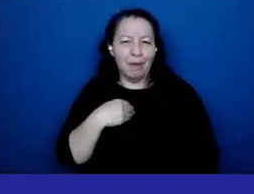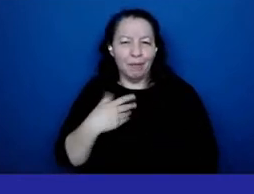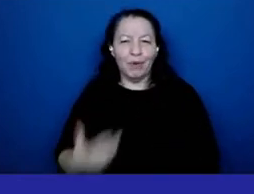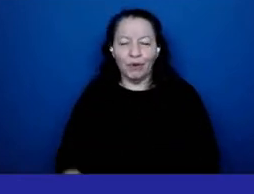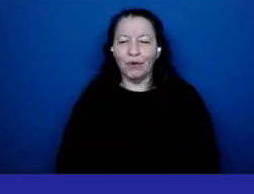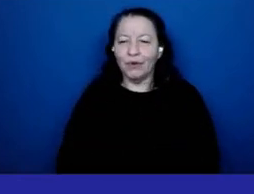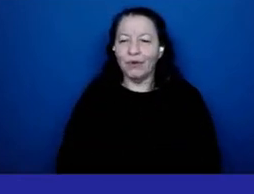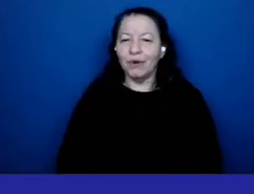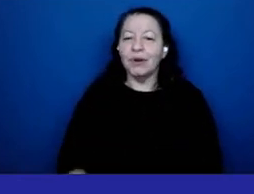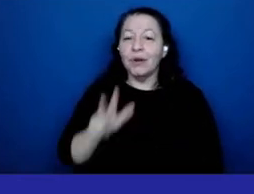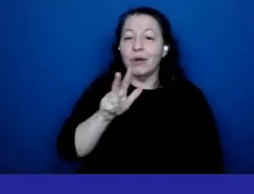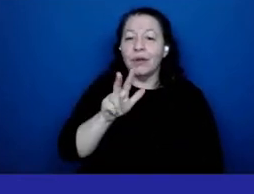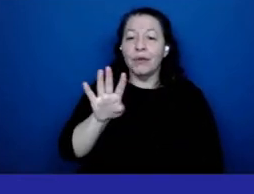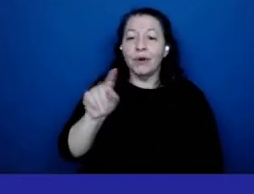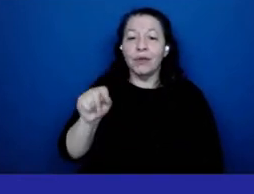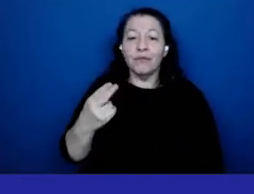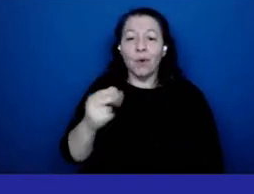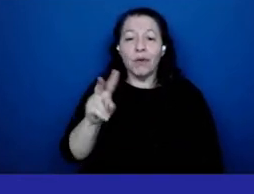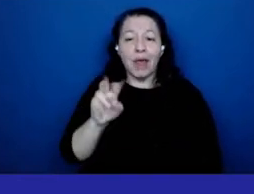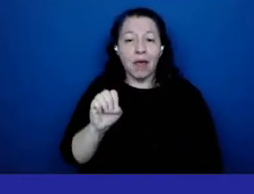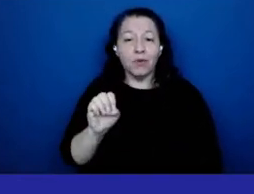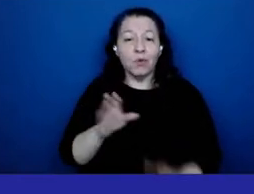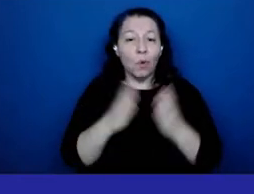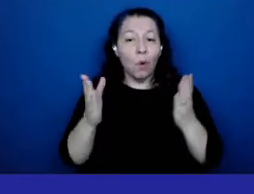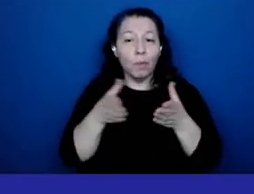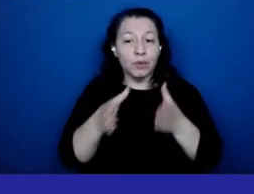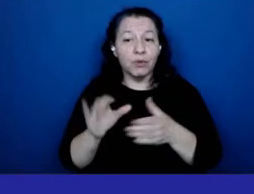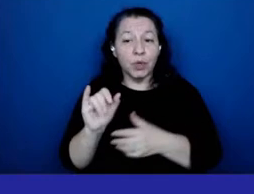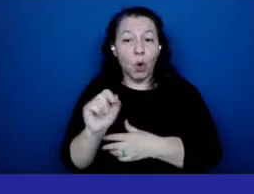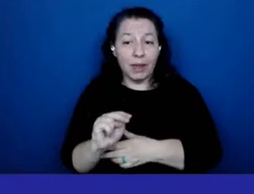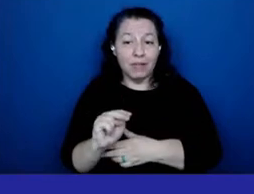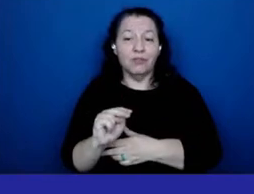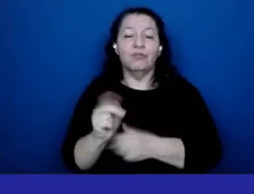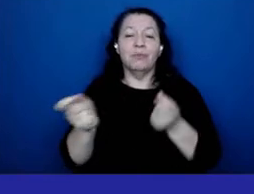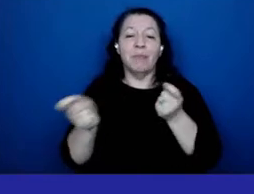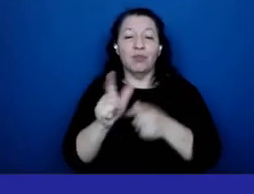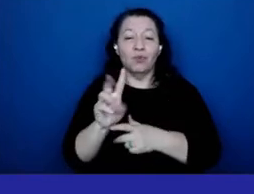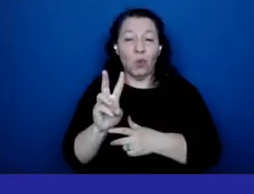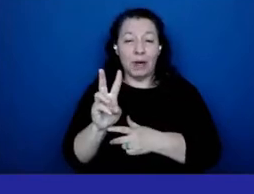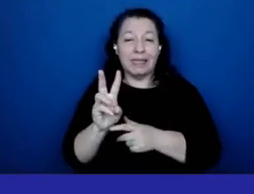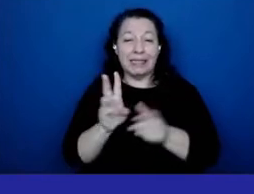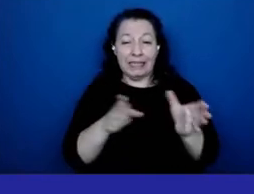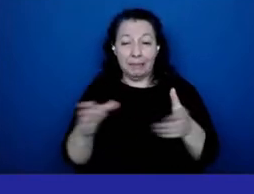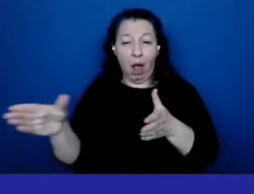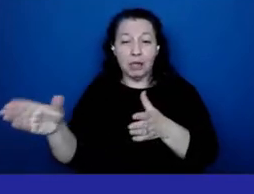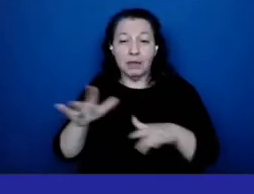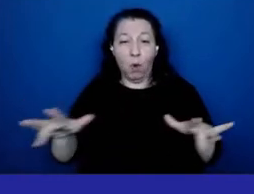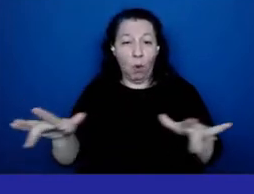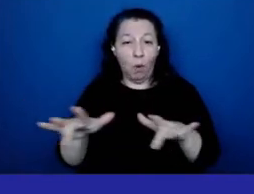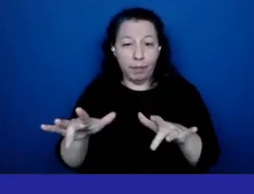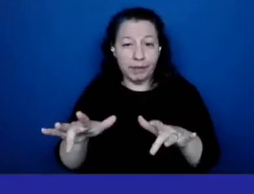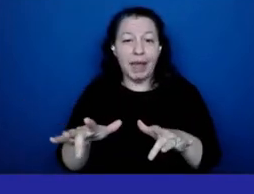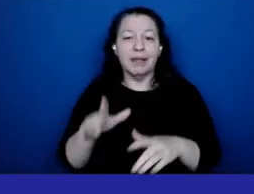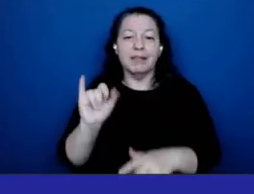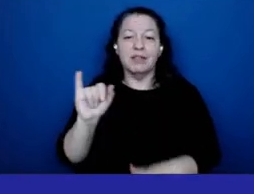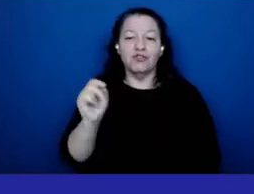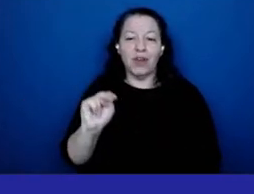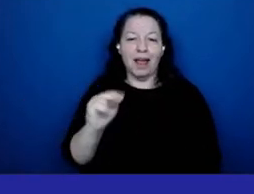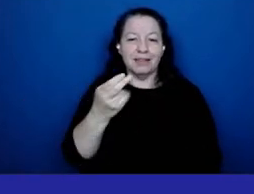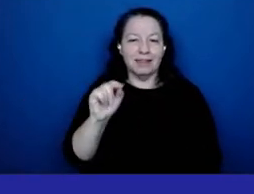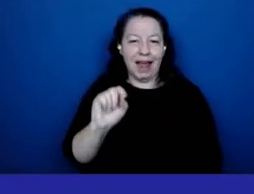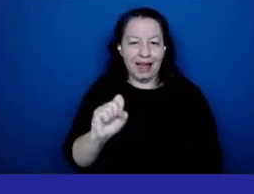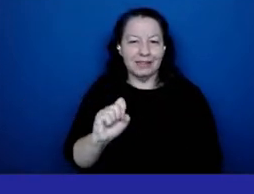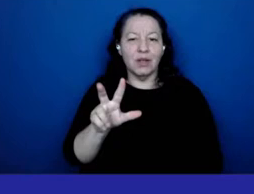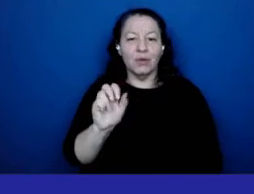34th Avenue Open Streets Coalition manages 26 blocks of open space in Jackson Heights, 365